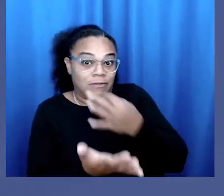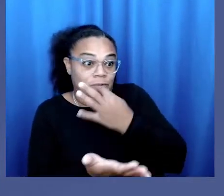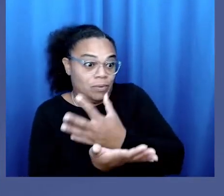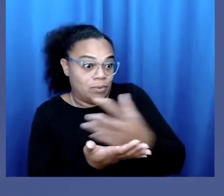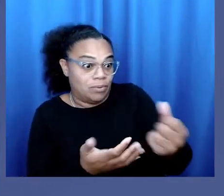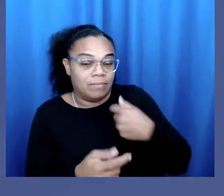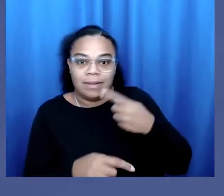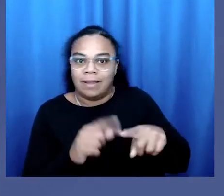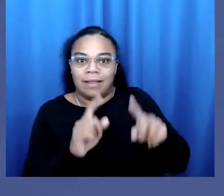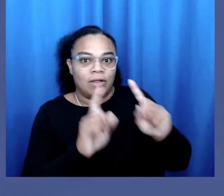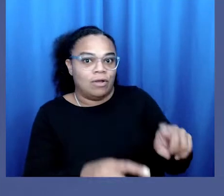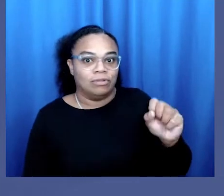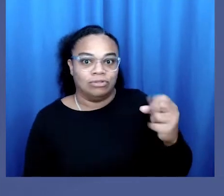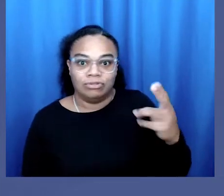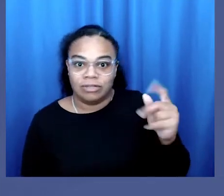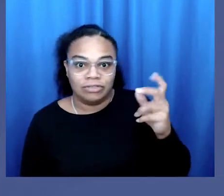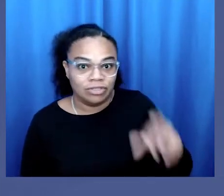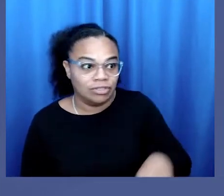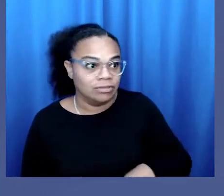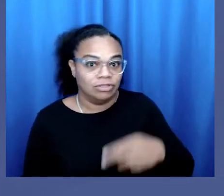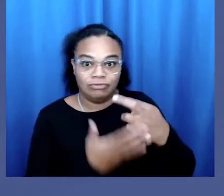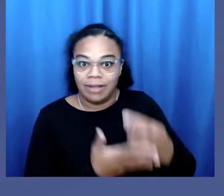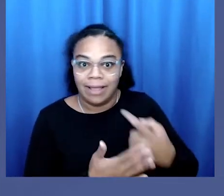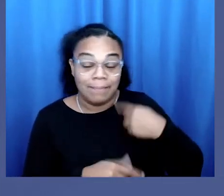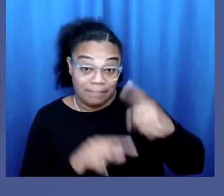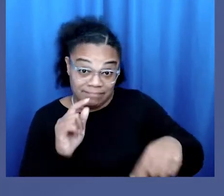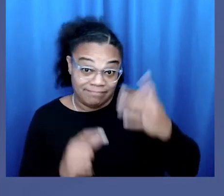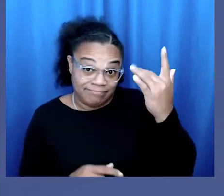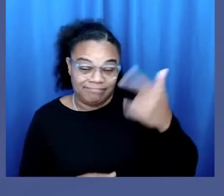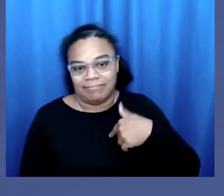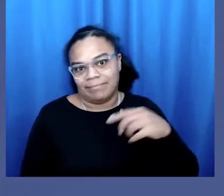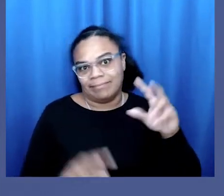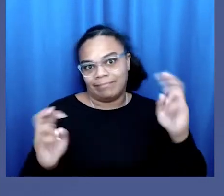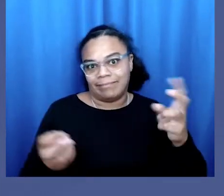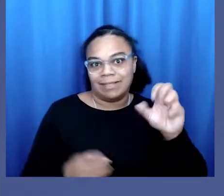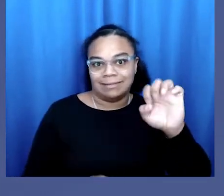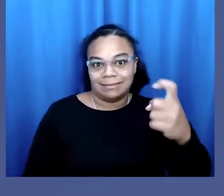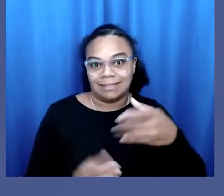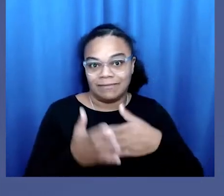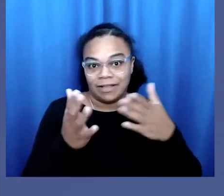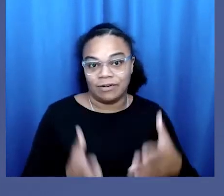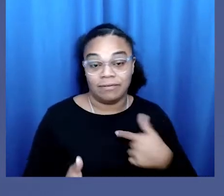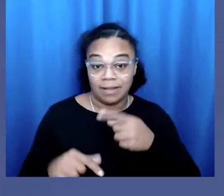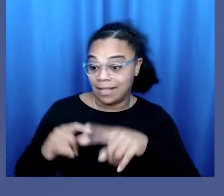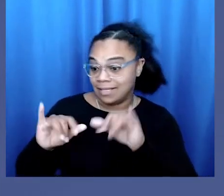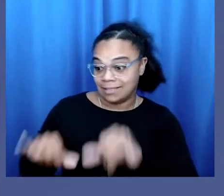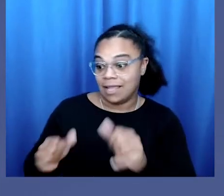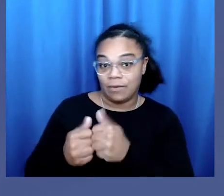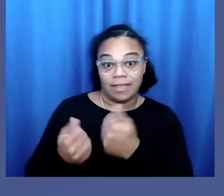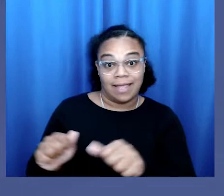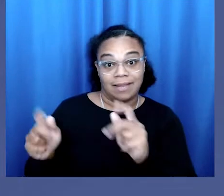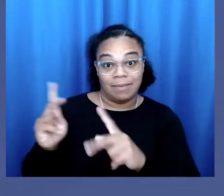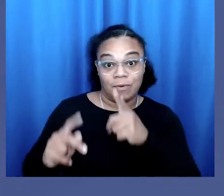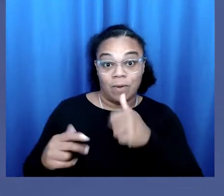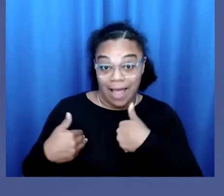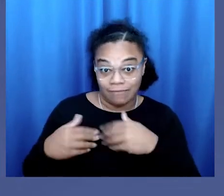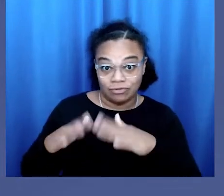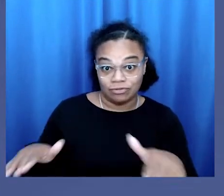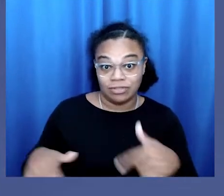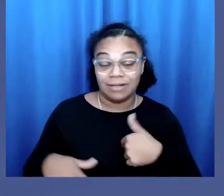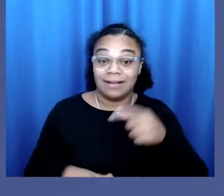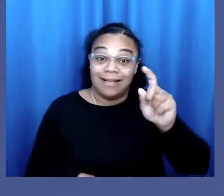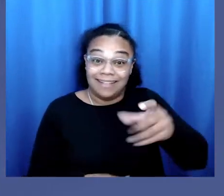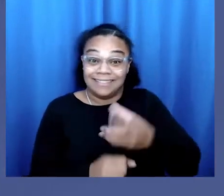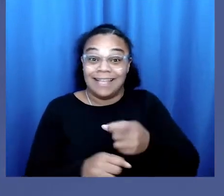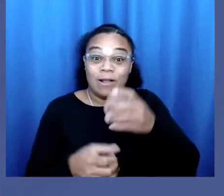money. I cannot go to a shelter or rehab because I am a sex offender. I cannot stay with anyone who has children. As a matter